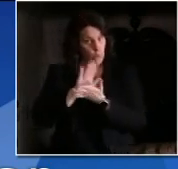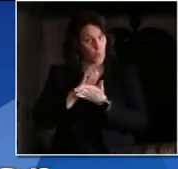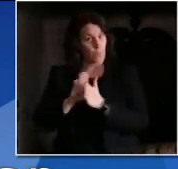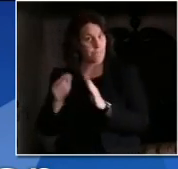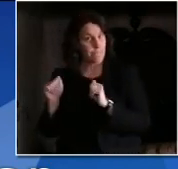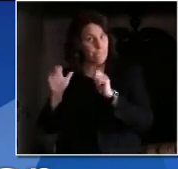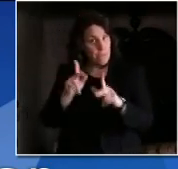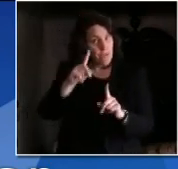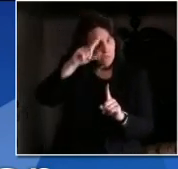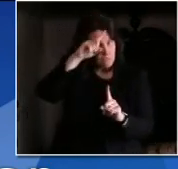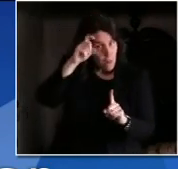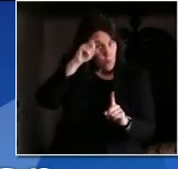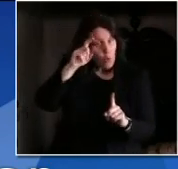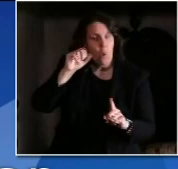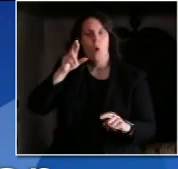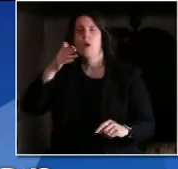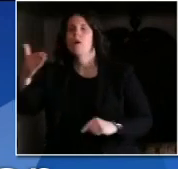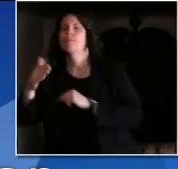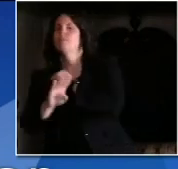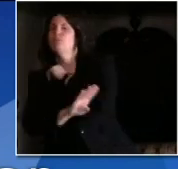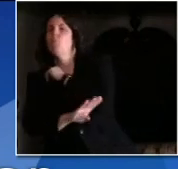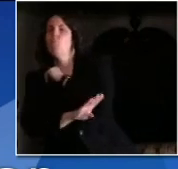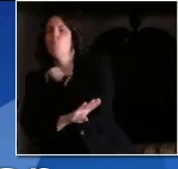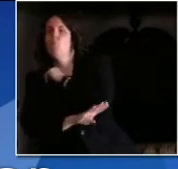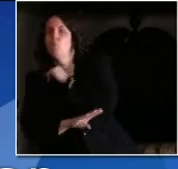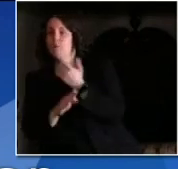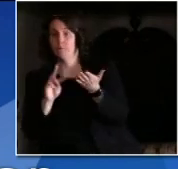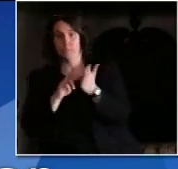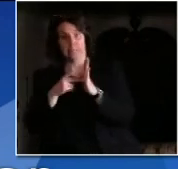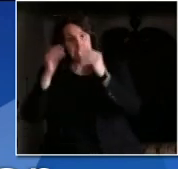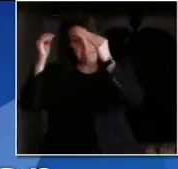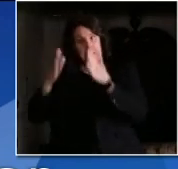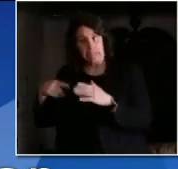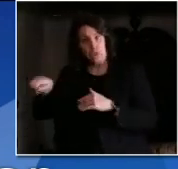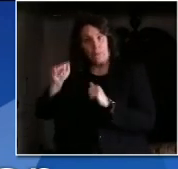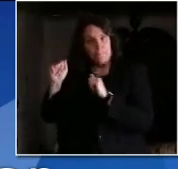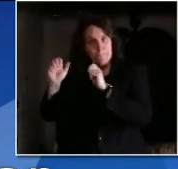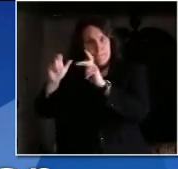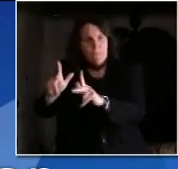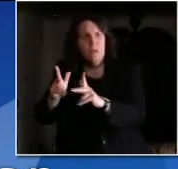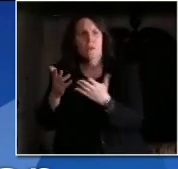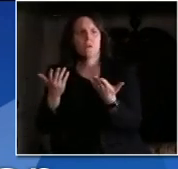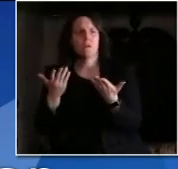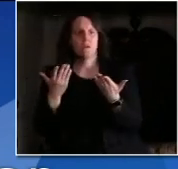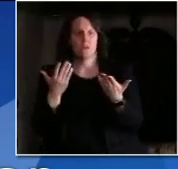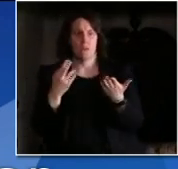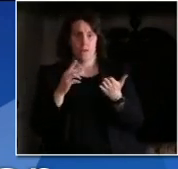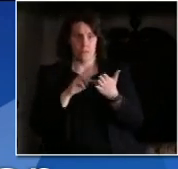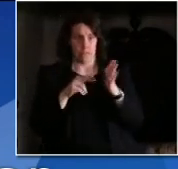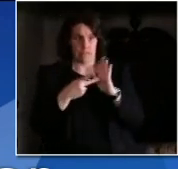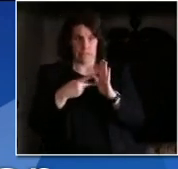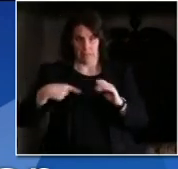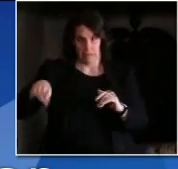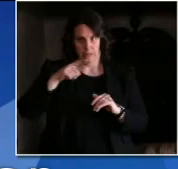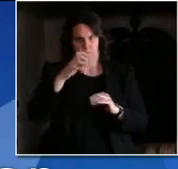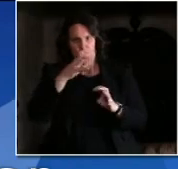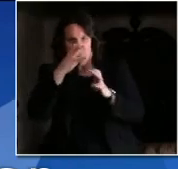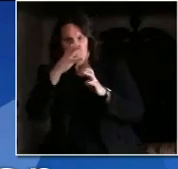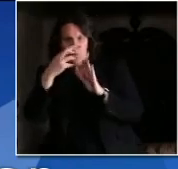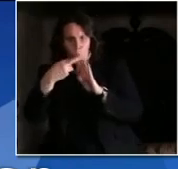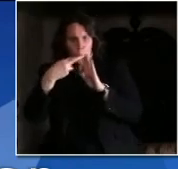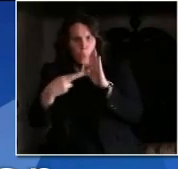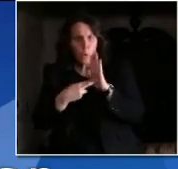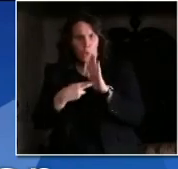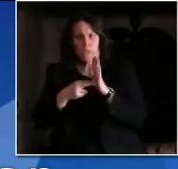crowded classrooms or on school buses will your criteria for reopening schools be stricter than it is for businesses